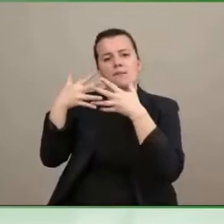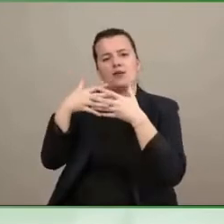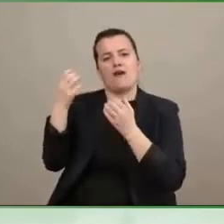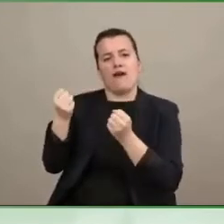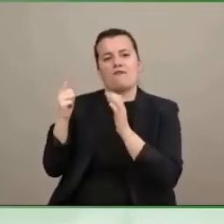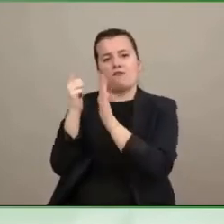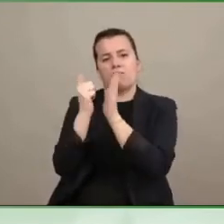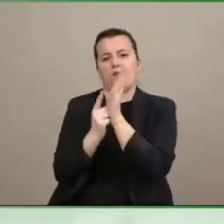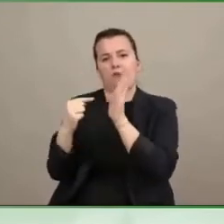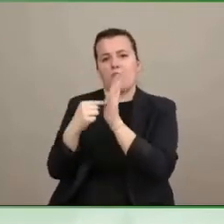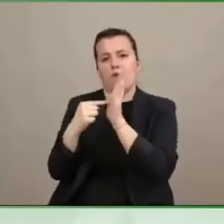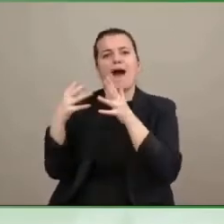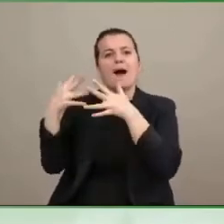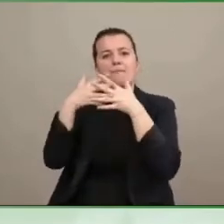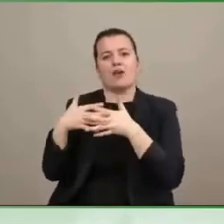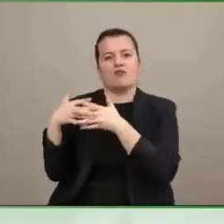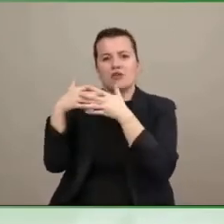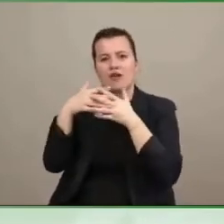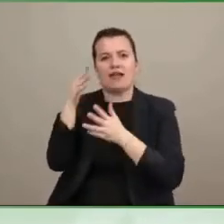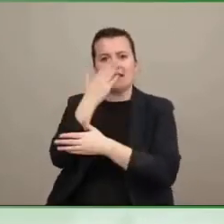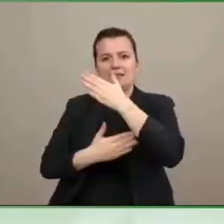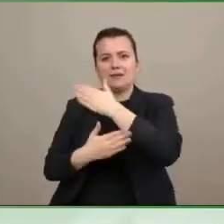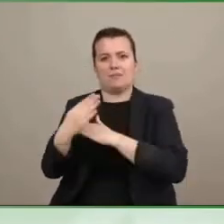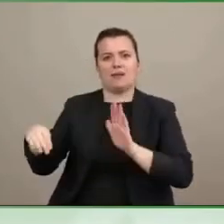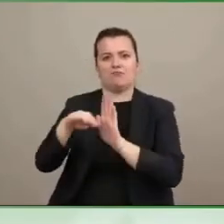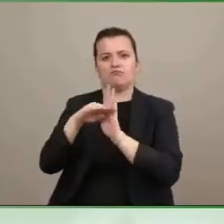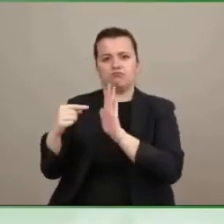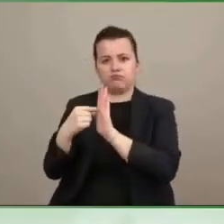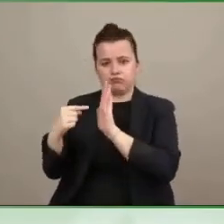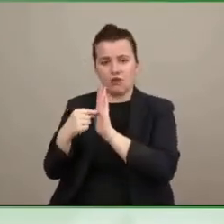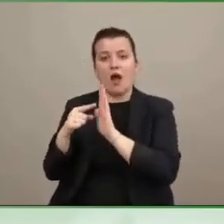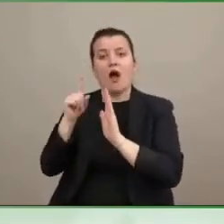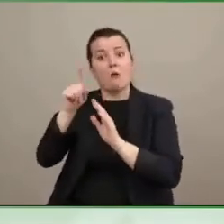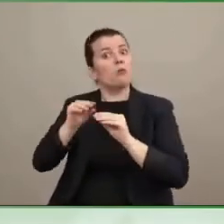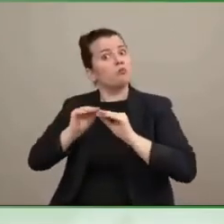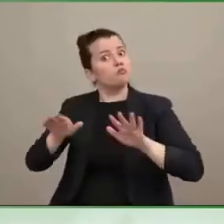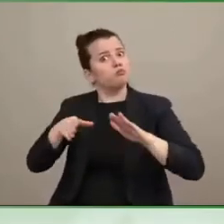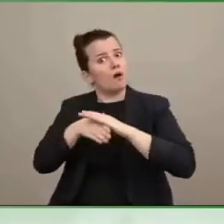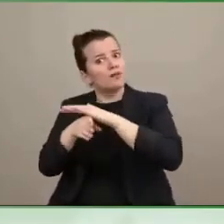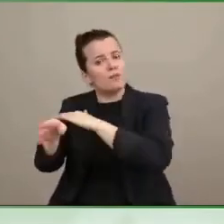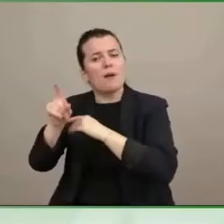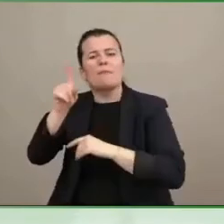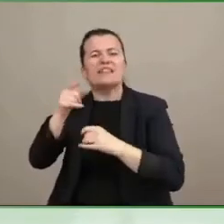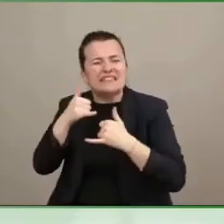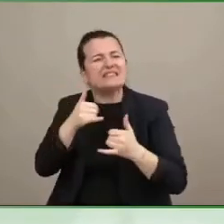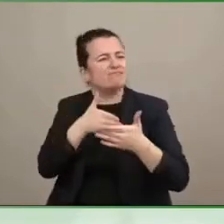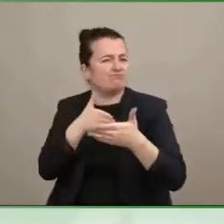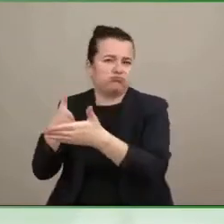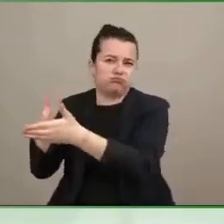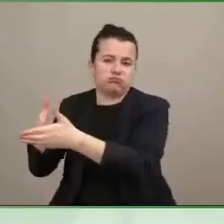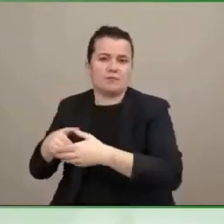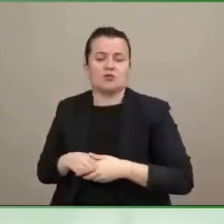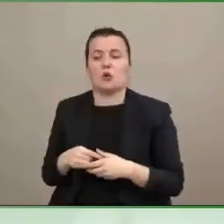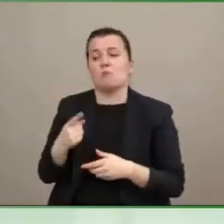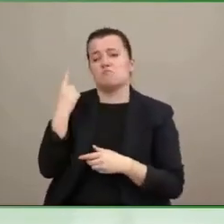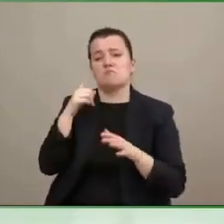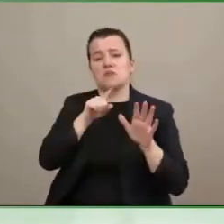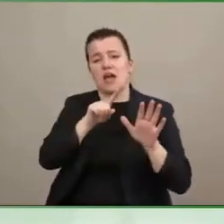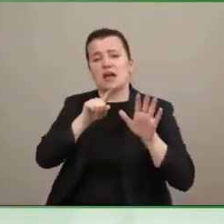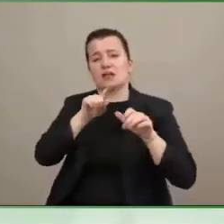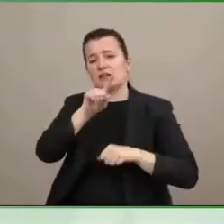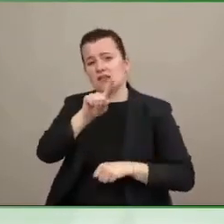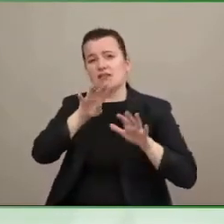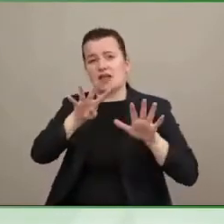know, there's still a lot of barriers. So in 1990, the U.S. signed the Americans with Disabilities Act, which led to economic independence